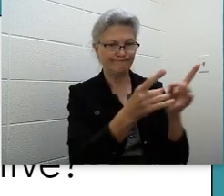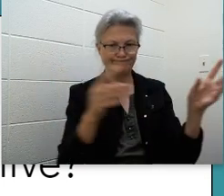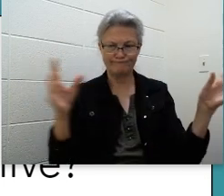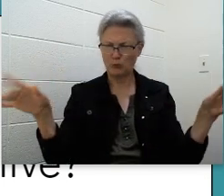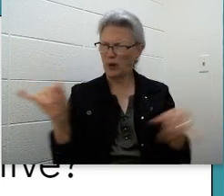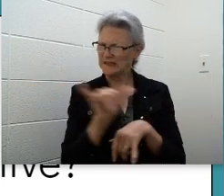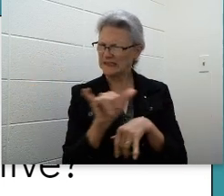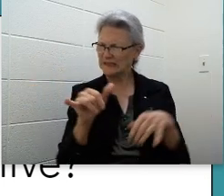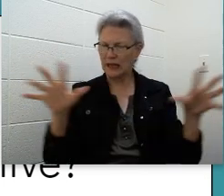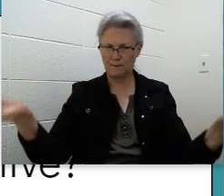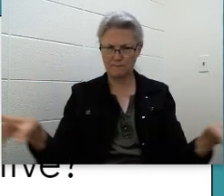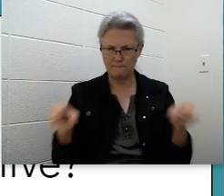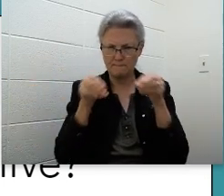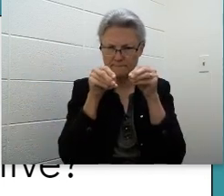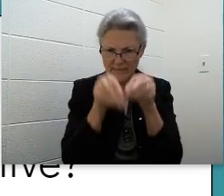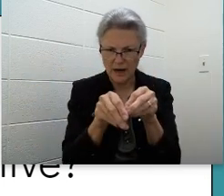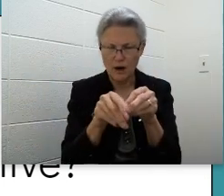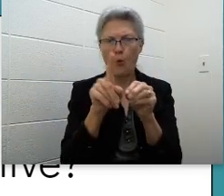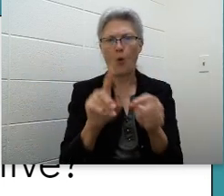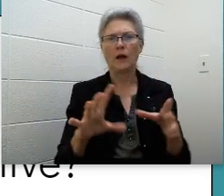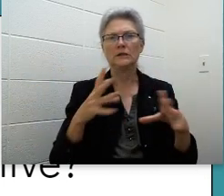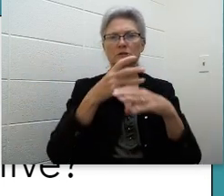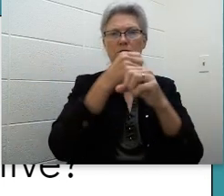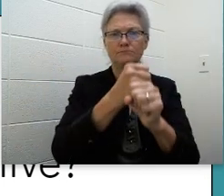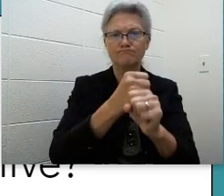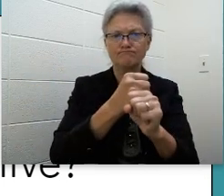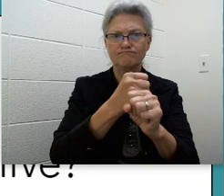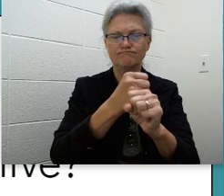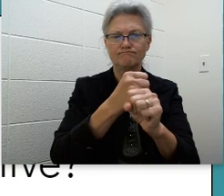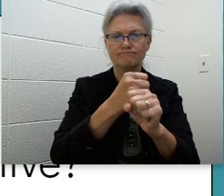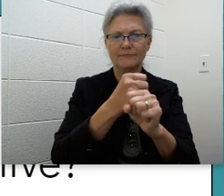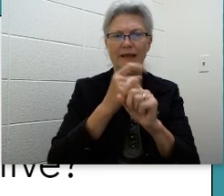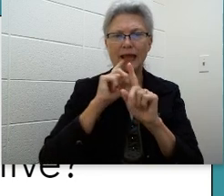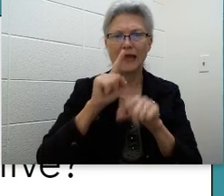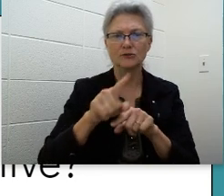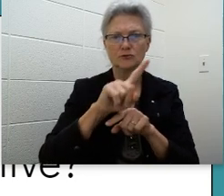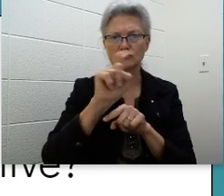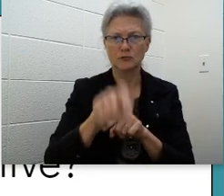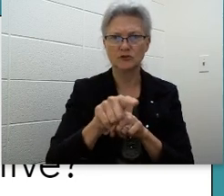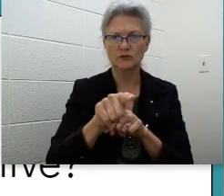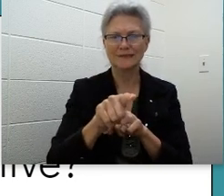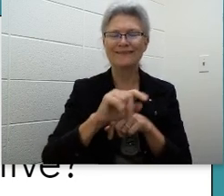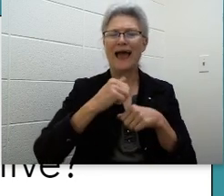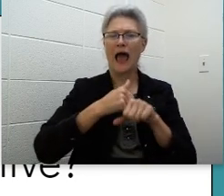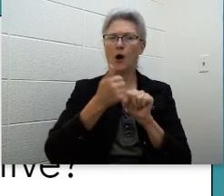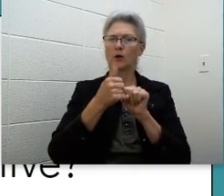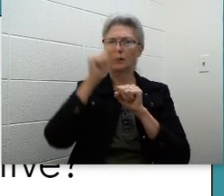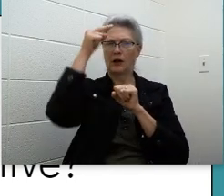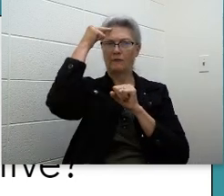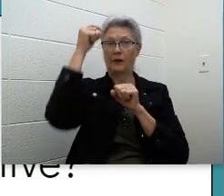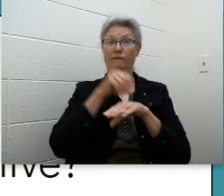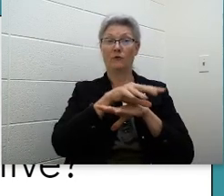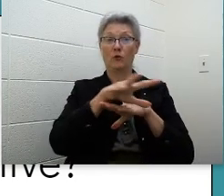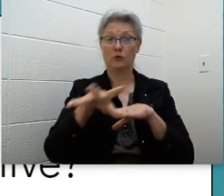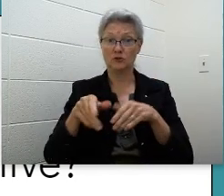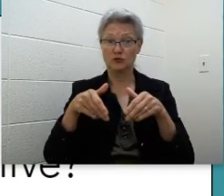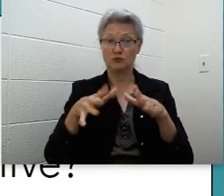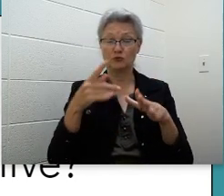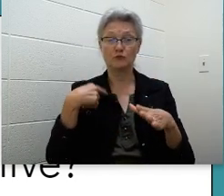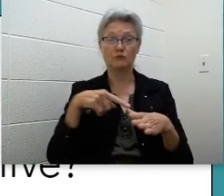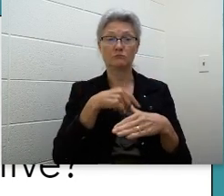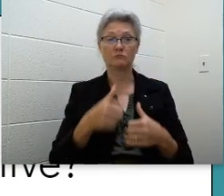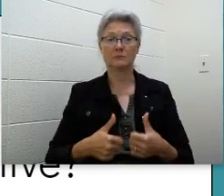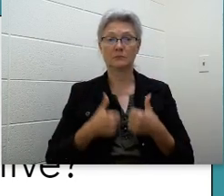come up with one term, one sentence that answers the question of how can government influence the way we live?